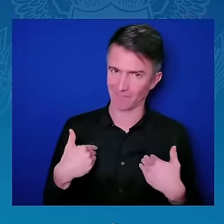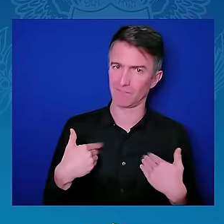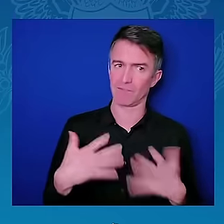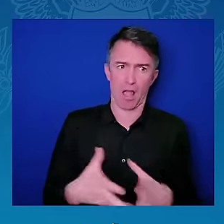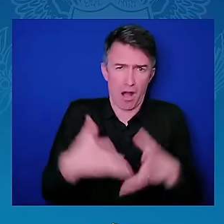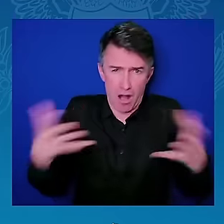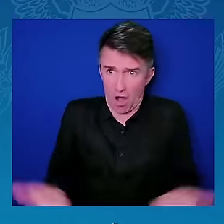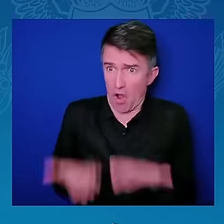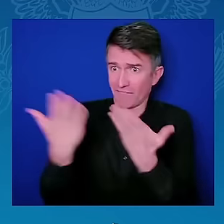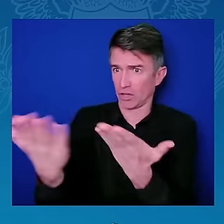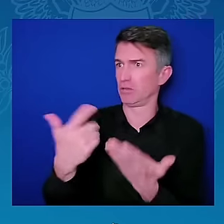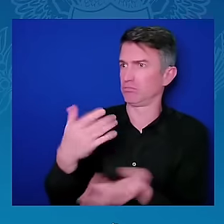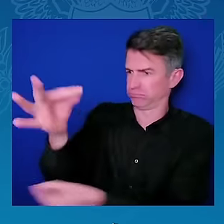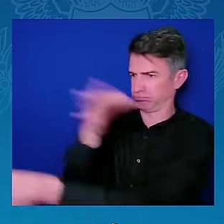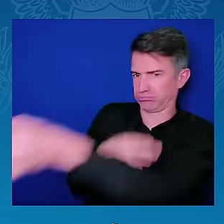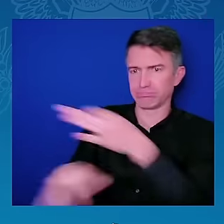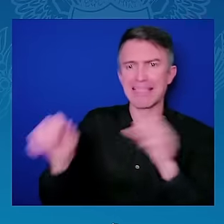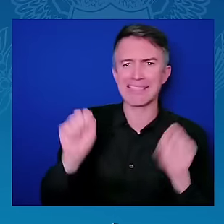do.